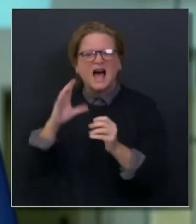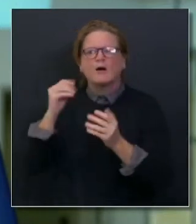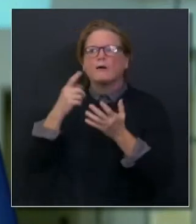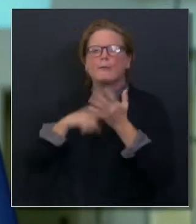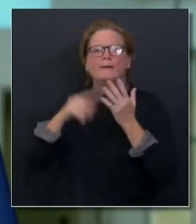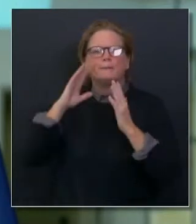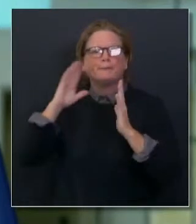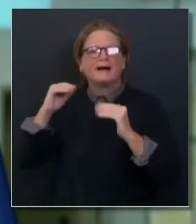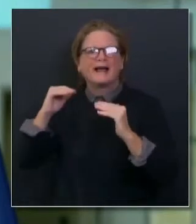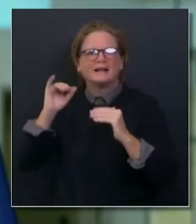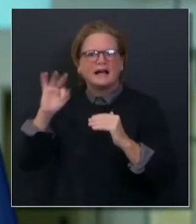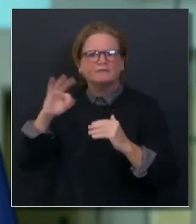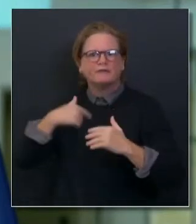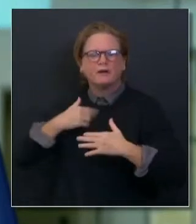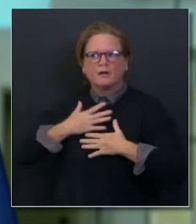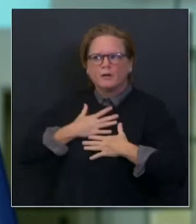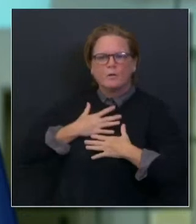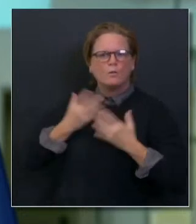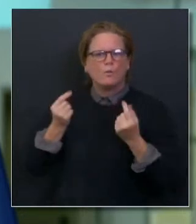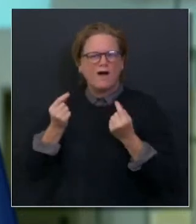David Baker, Bloomberg News.